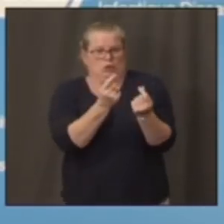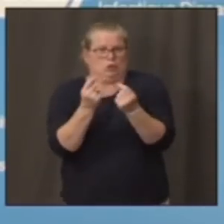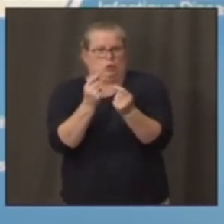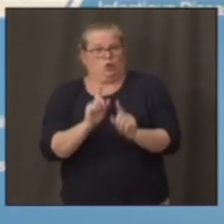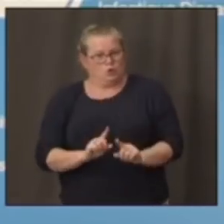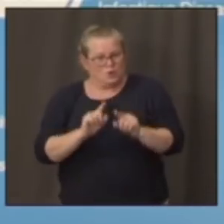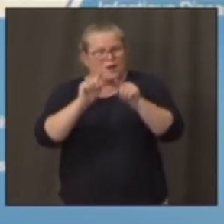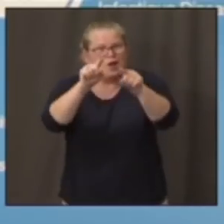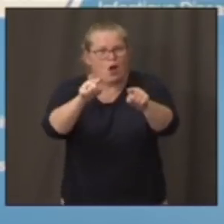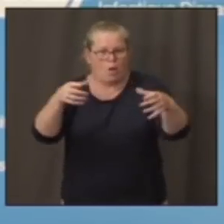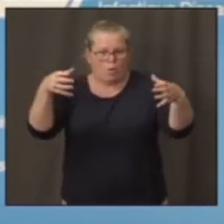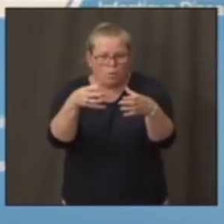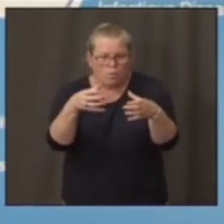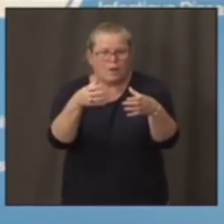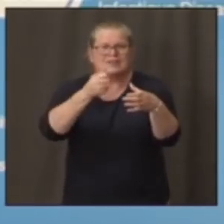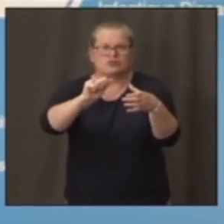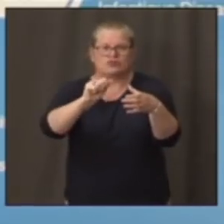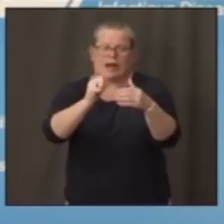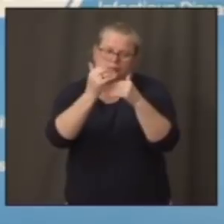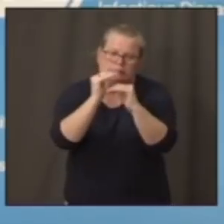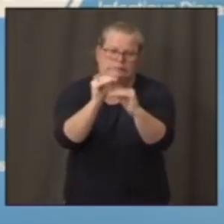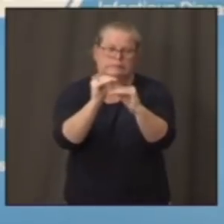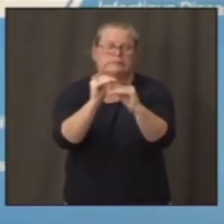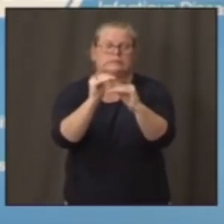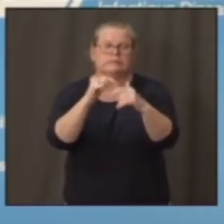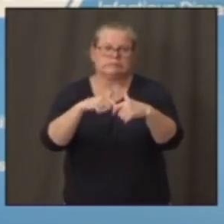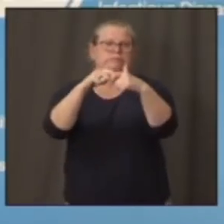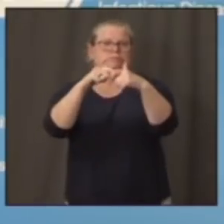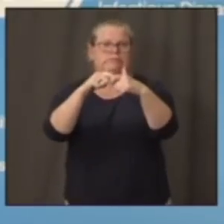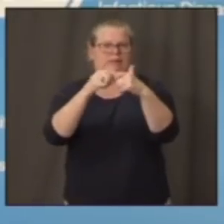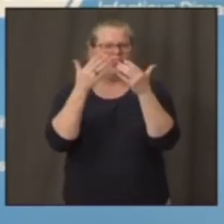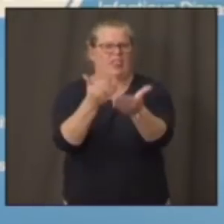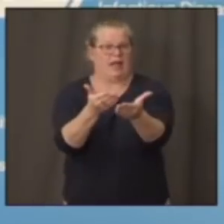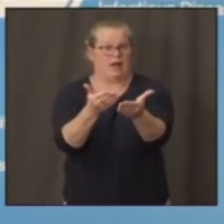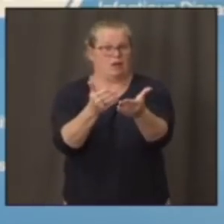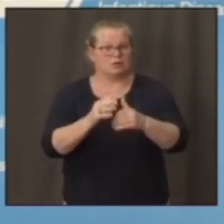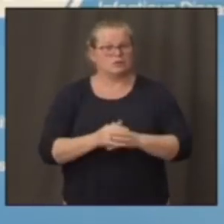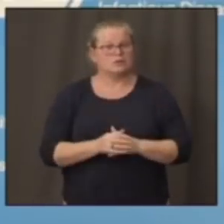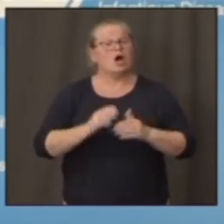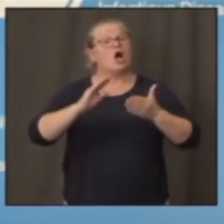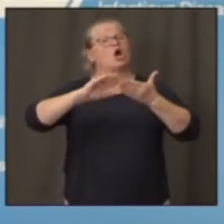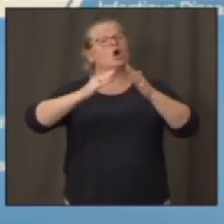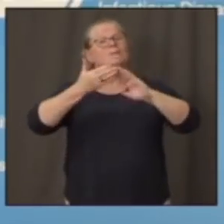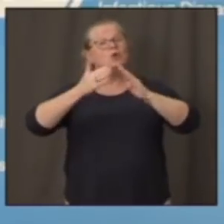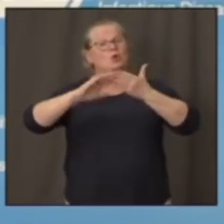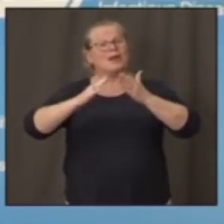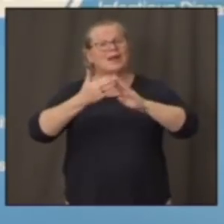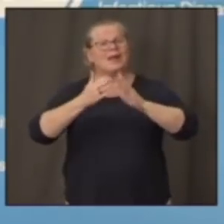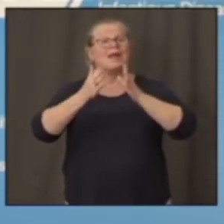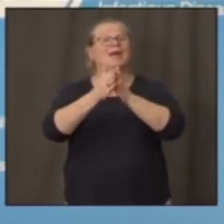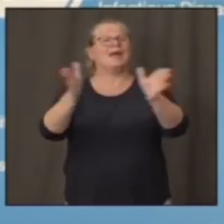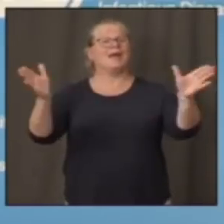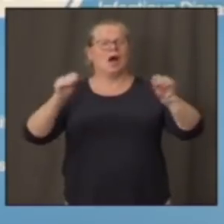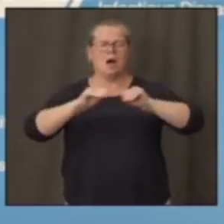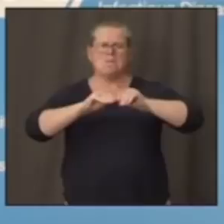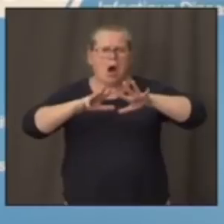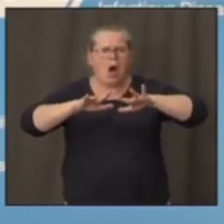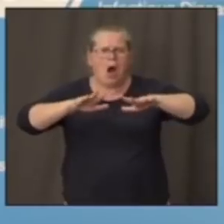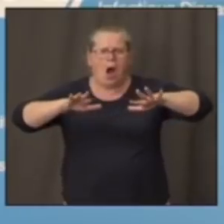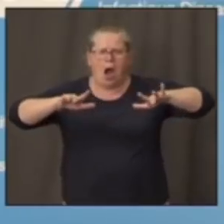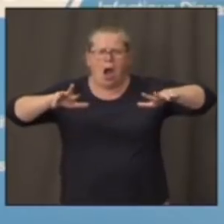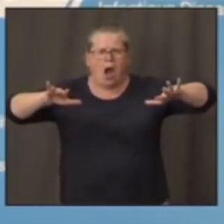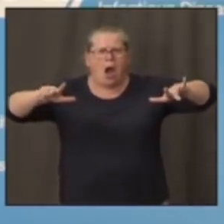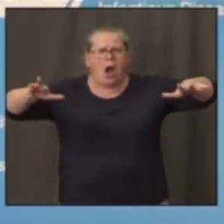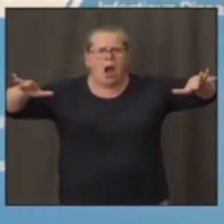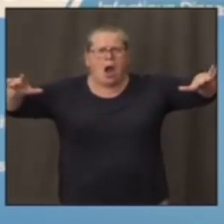infection and contain it. Whereas when you have community spread, it's insidious. There are people who are spreading